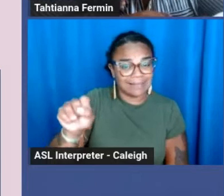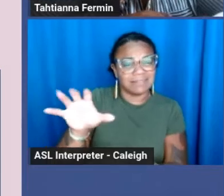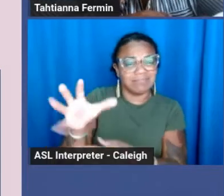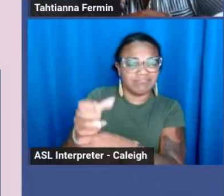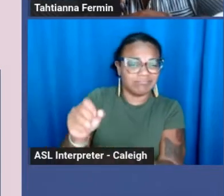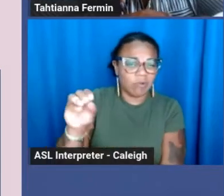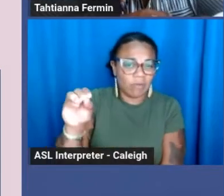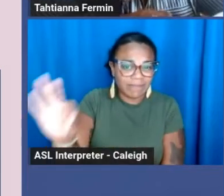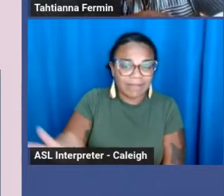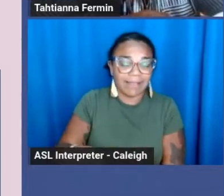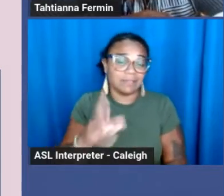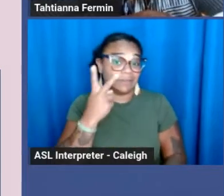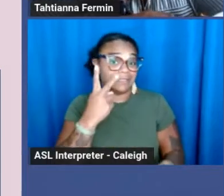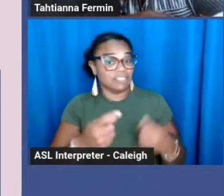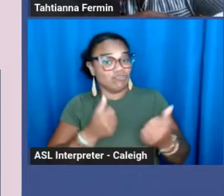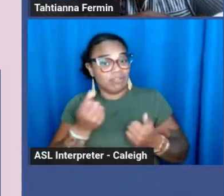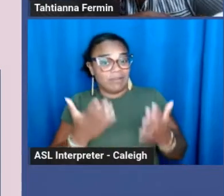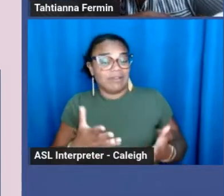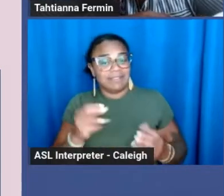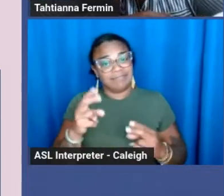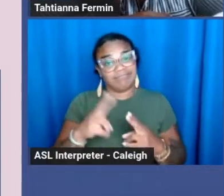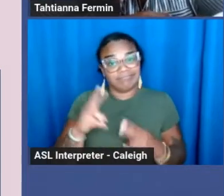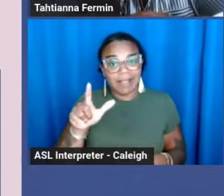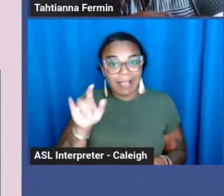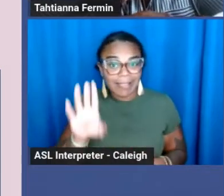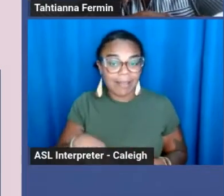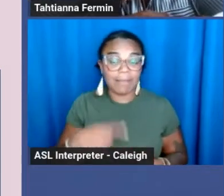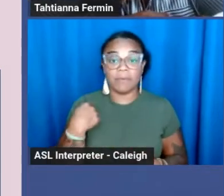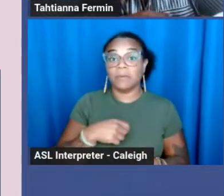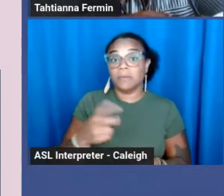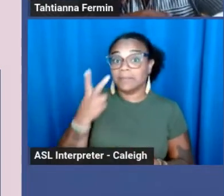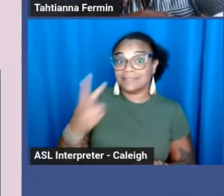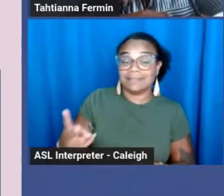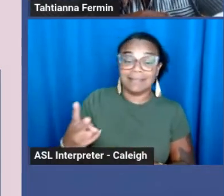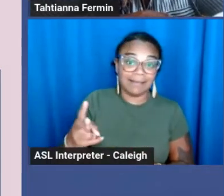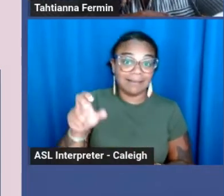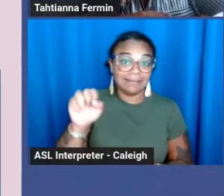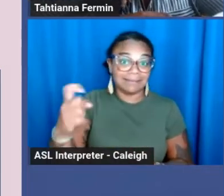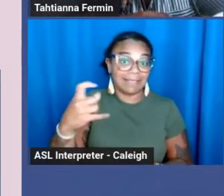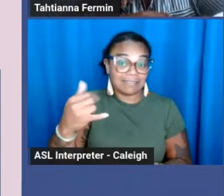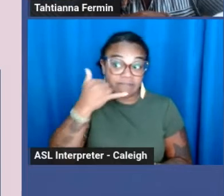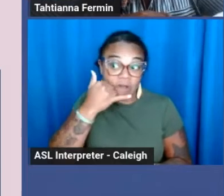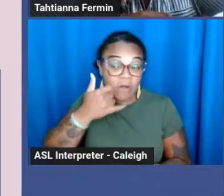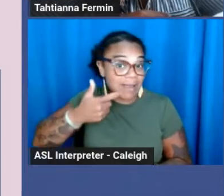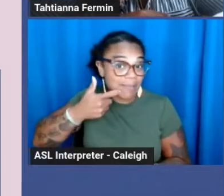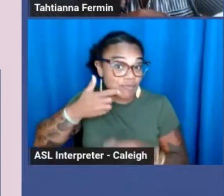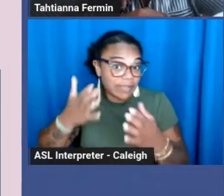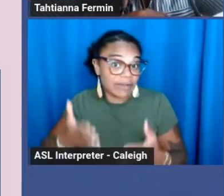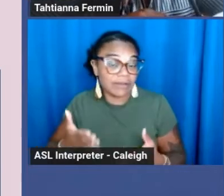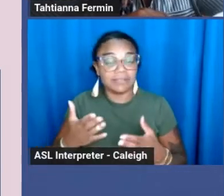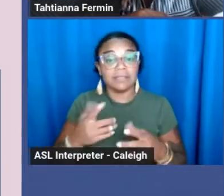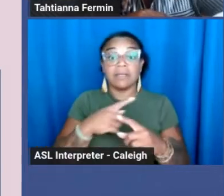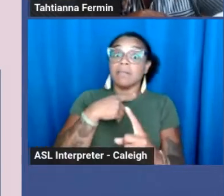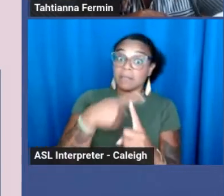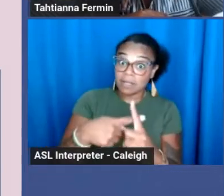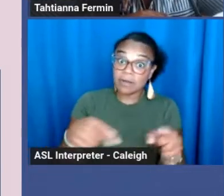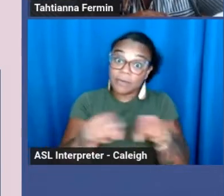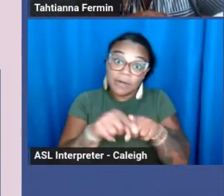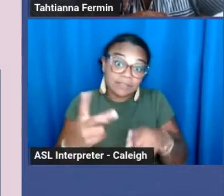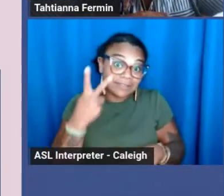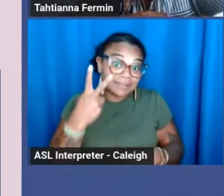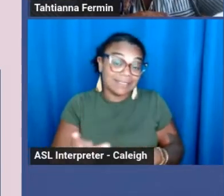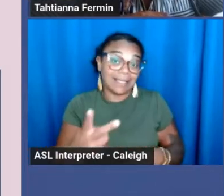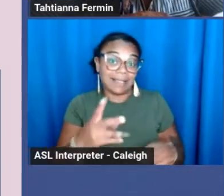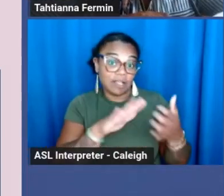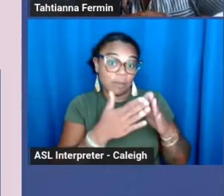We see sex phone operators. But then we see the community that's living in the back ends of the